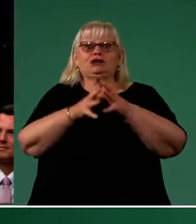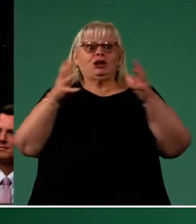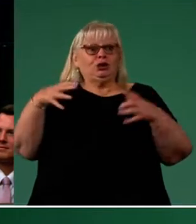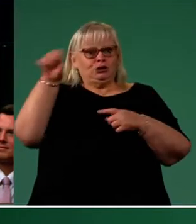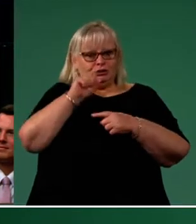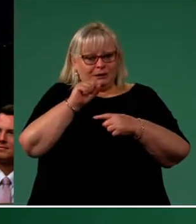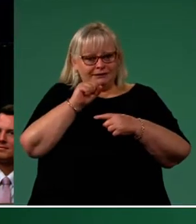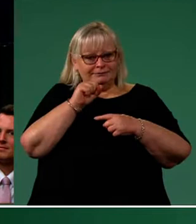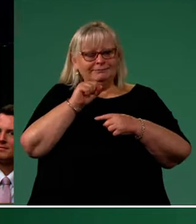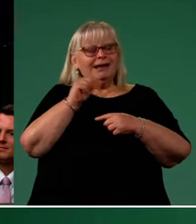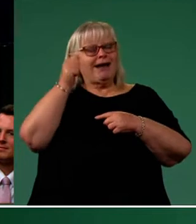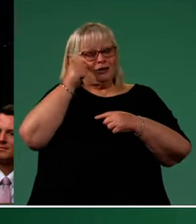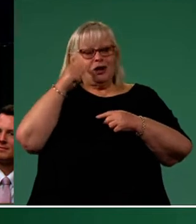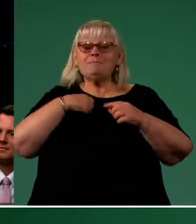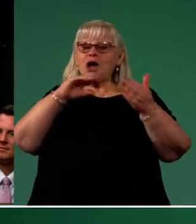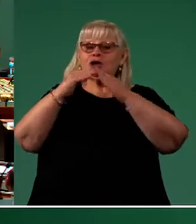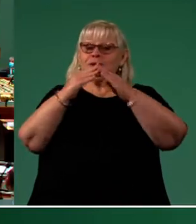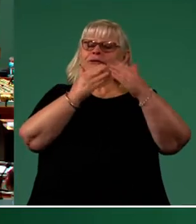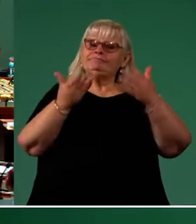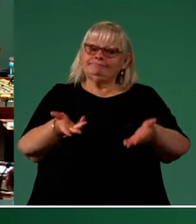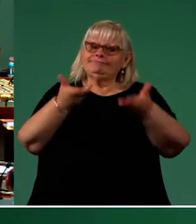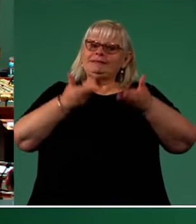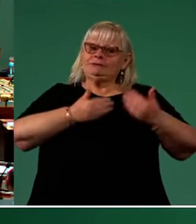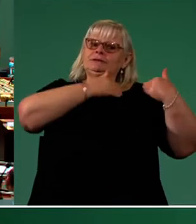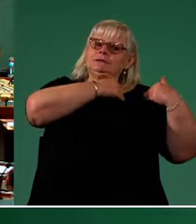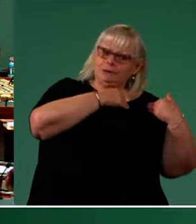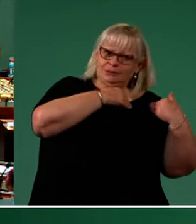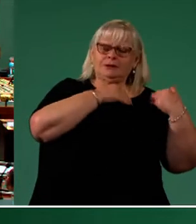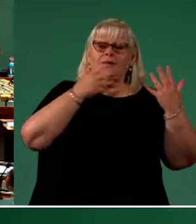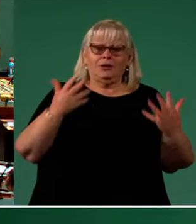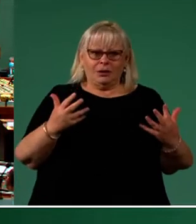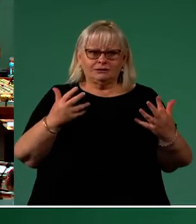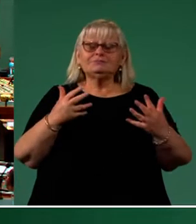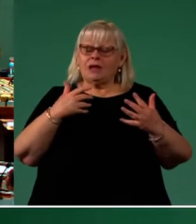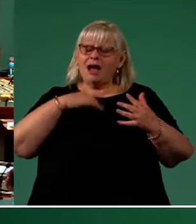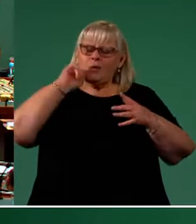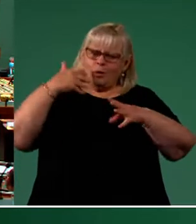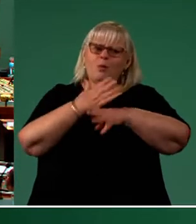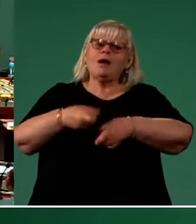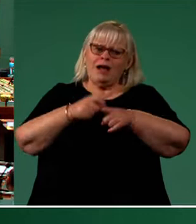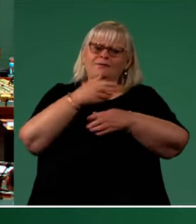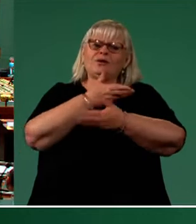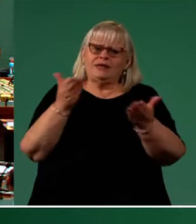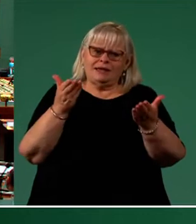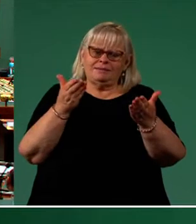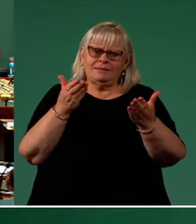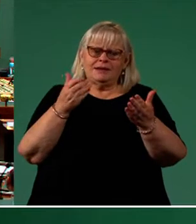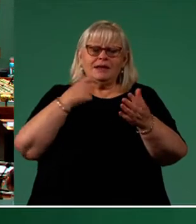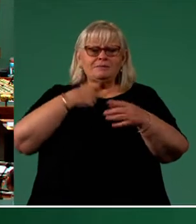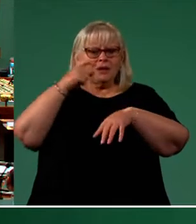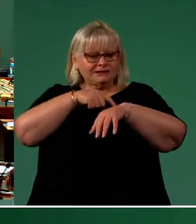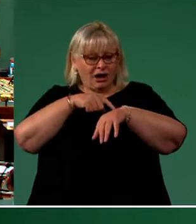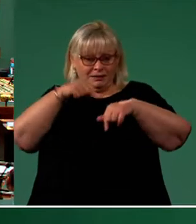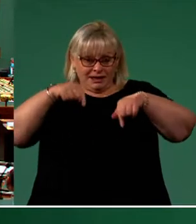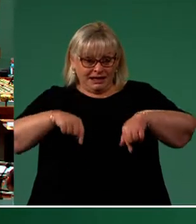the weight of my community's expectations on me to deliver and I'll deliver for them. My priority throughout my time in this